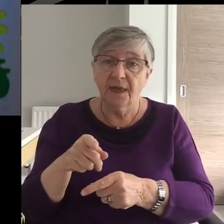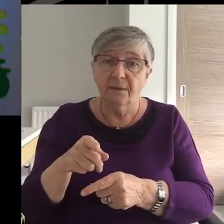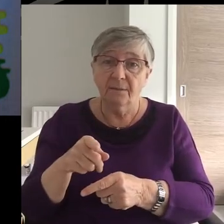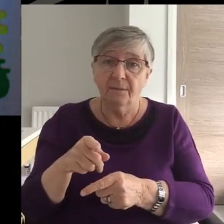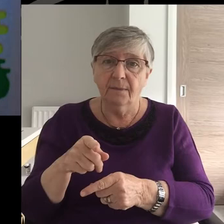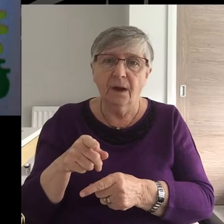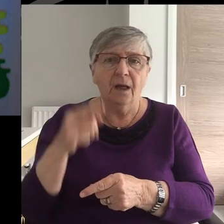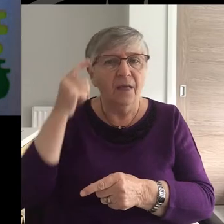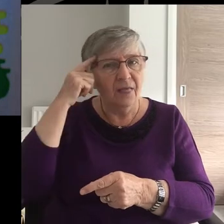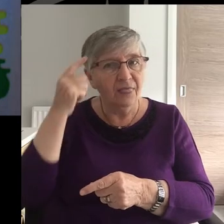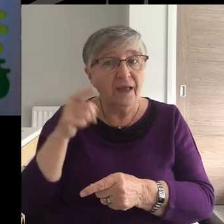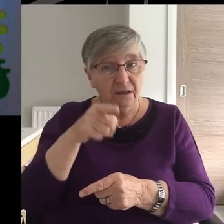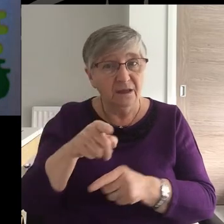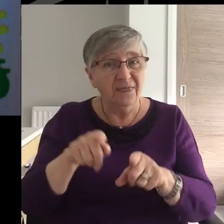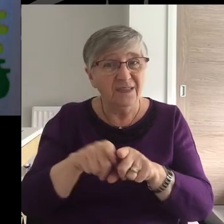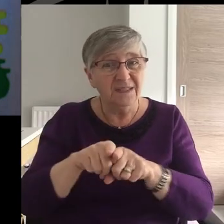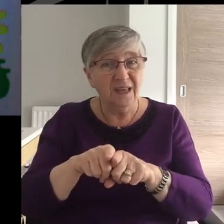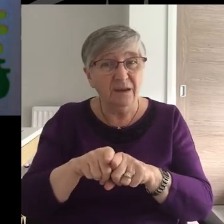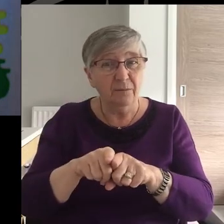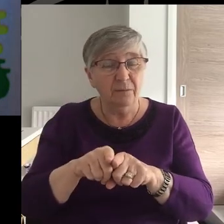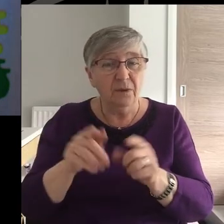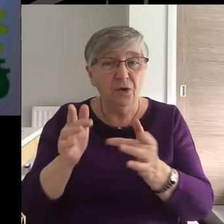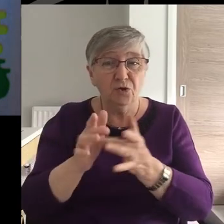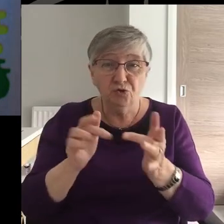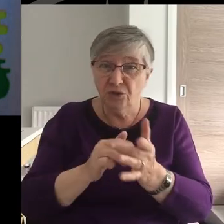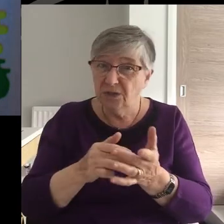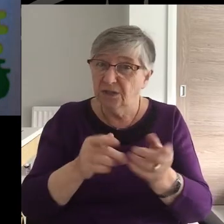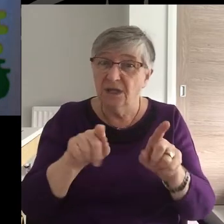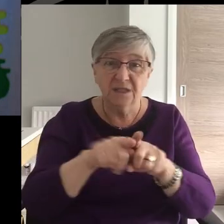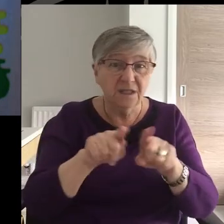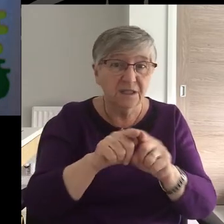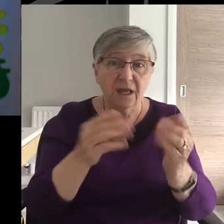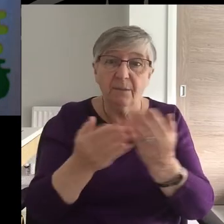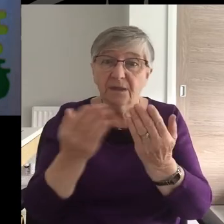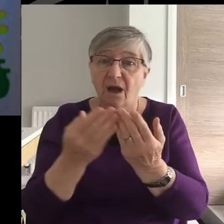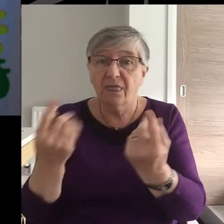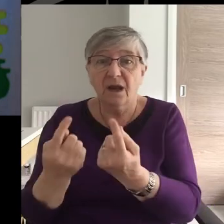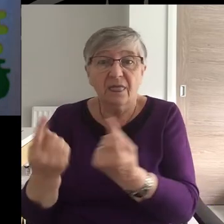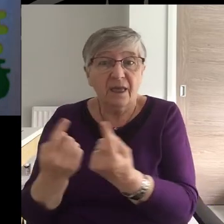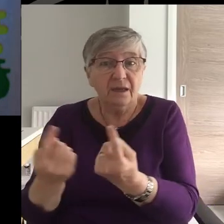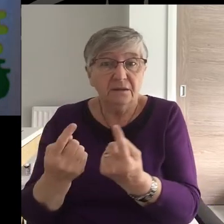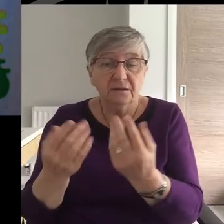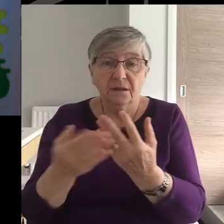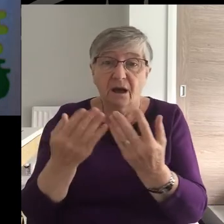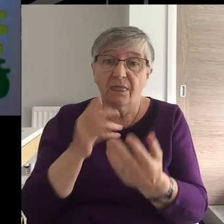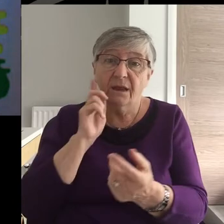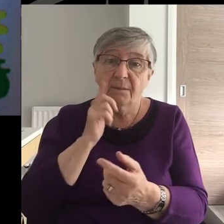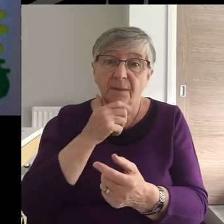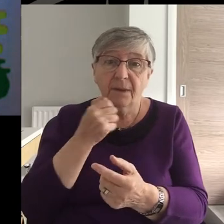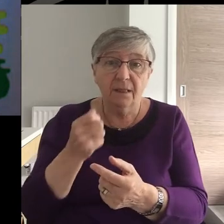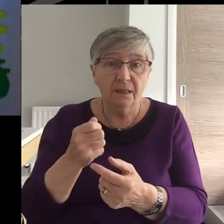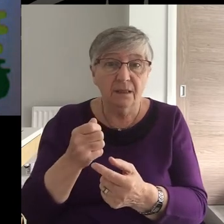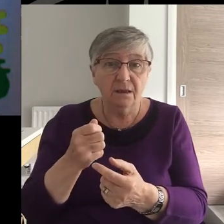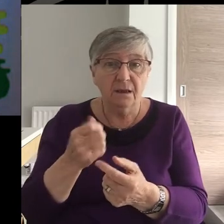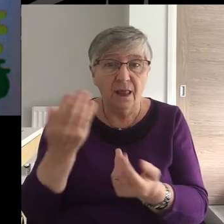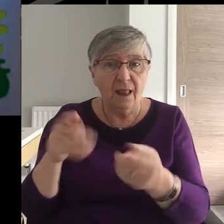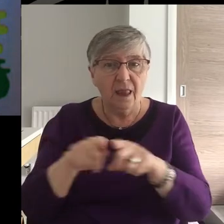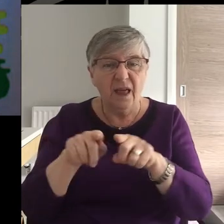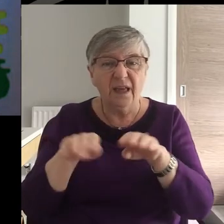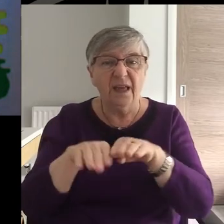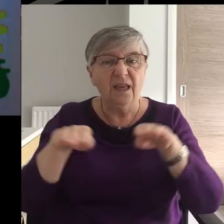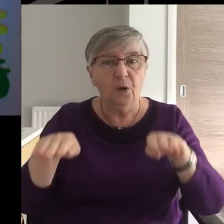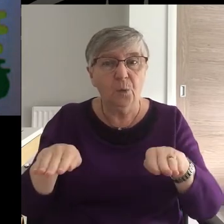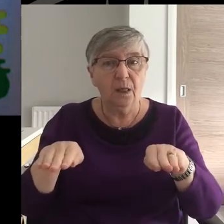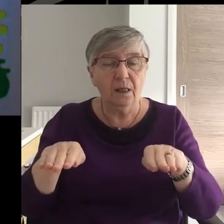been taking this line. For them, cosmic forces of one sort or another were getting equal